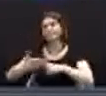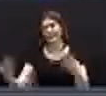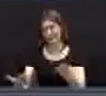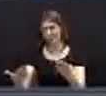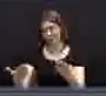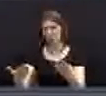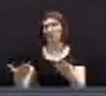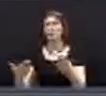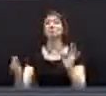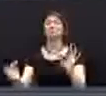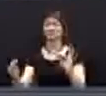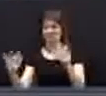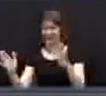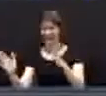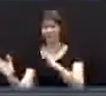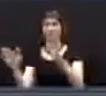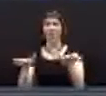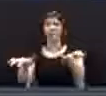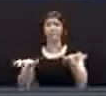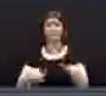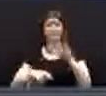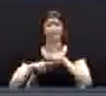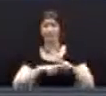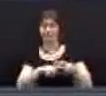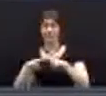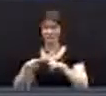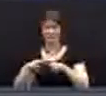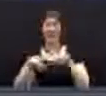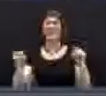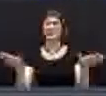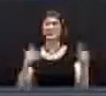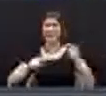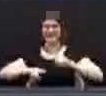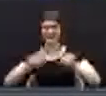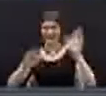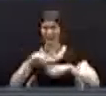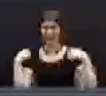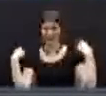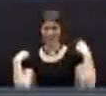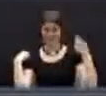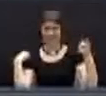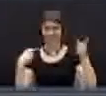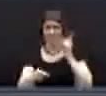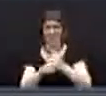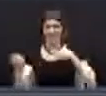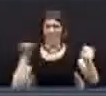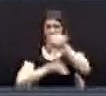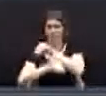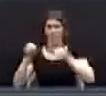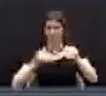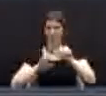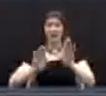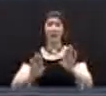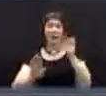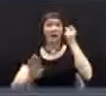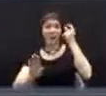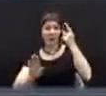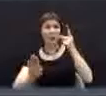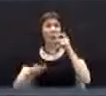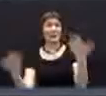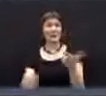that, as you can see, we've revised the configuration of the room and only authorized persons